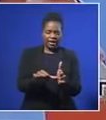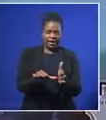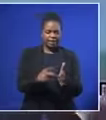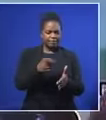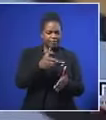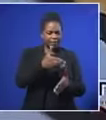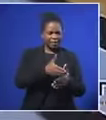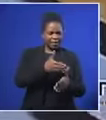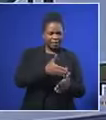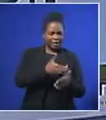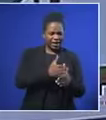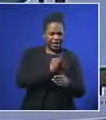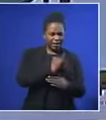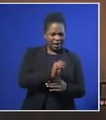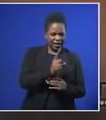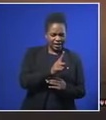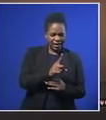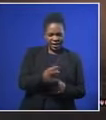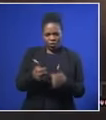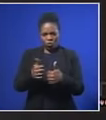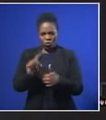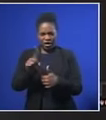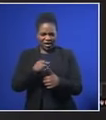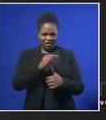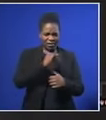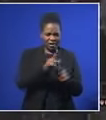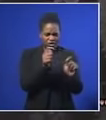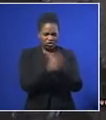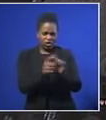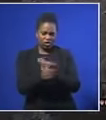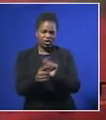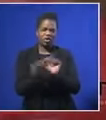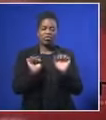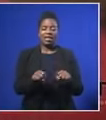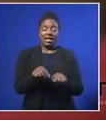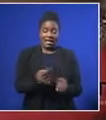in addressing the country's challenges and revisit those issues.